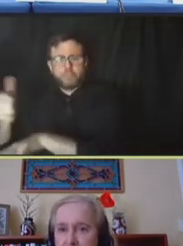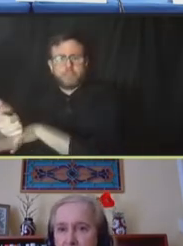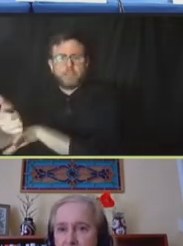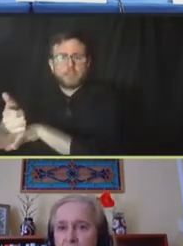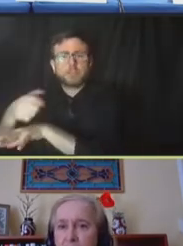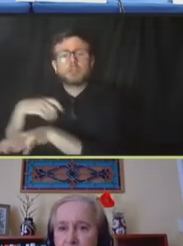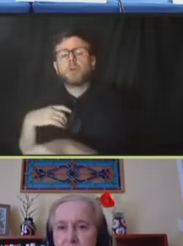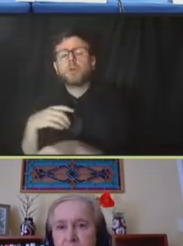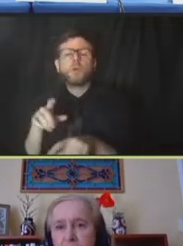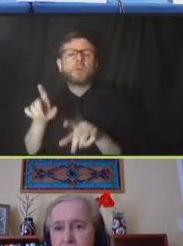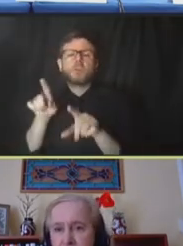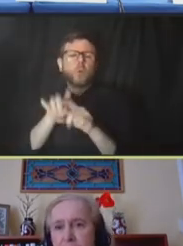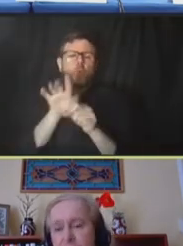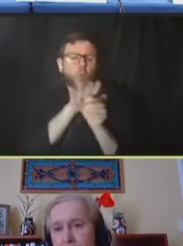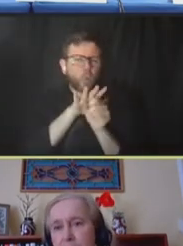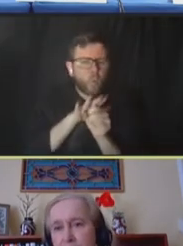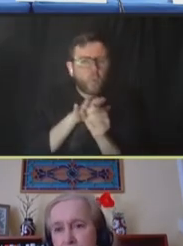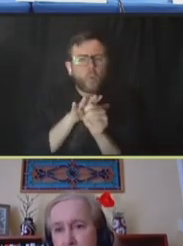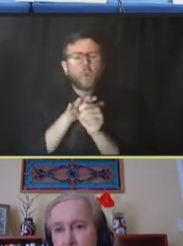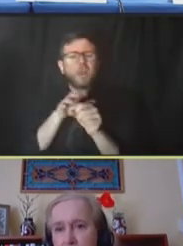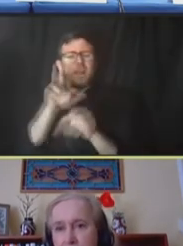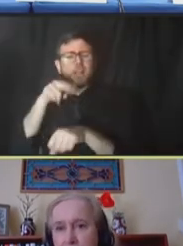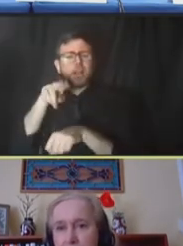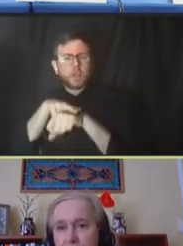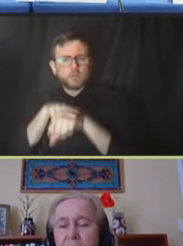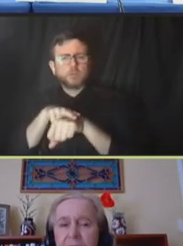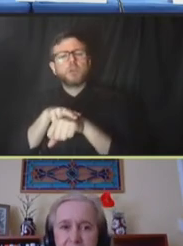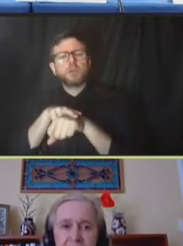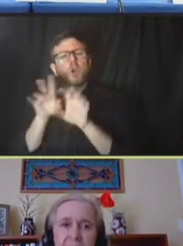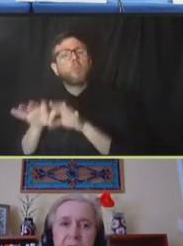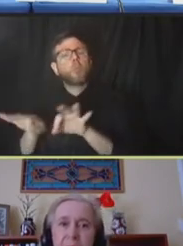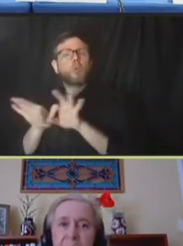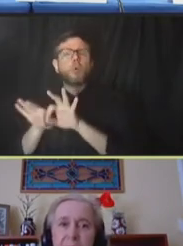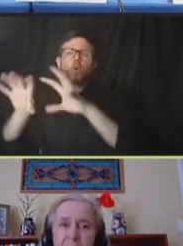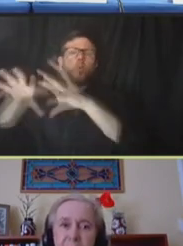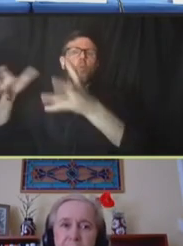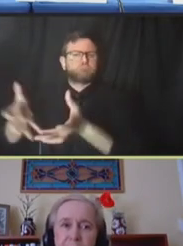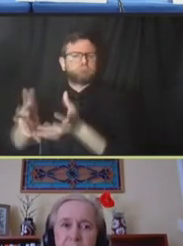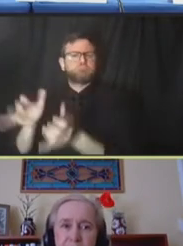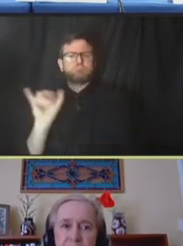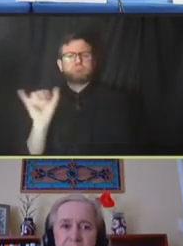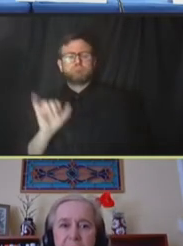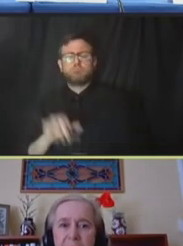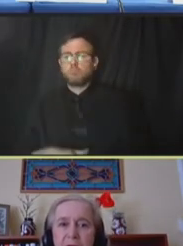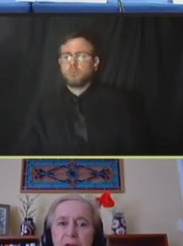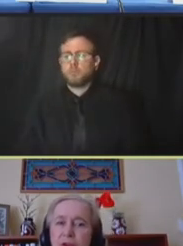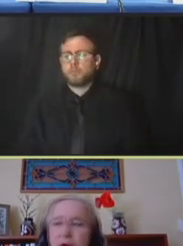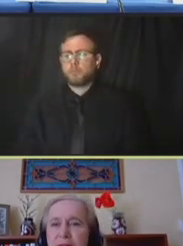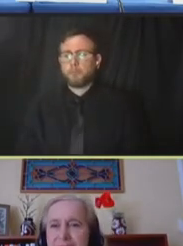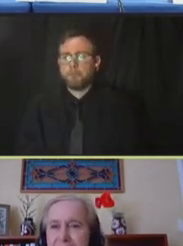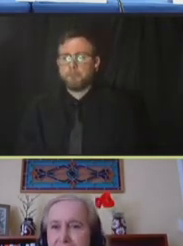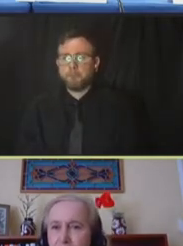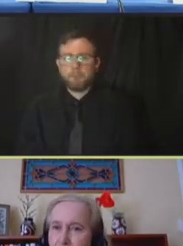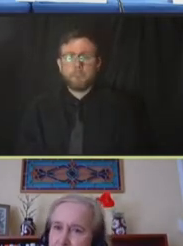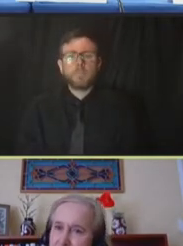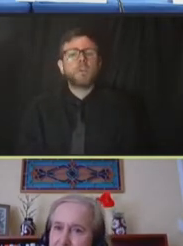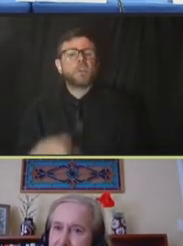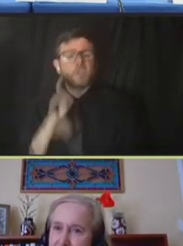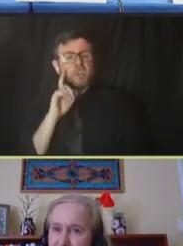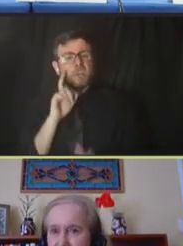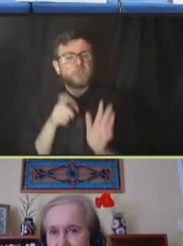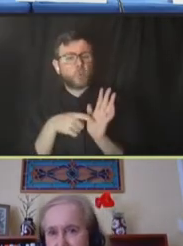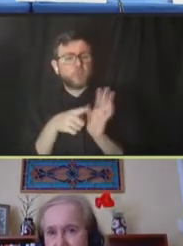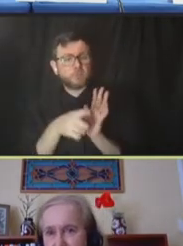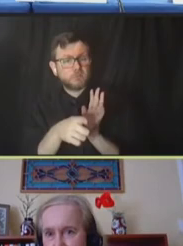nationally, but also extremely important globally. Next slide, please. So, you see, when we